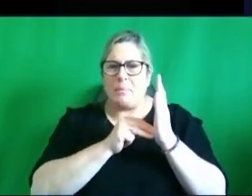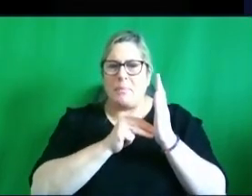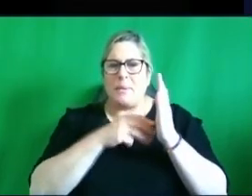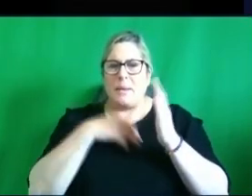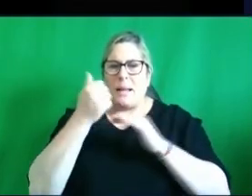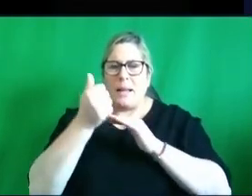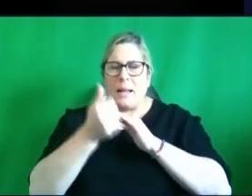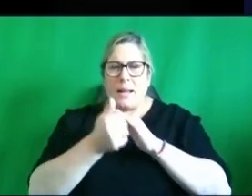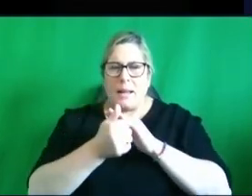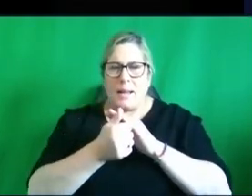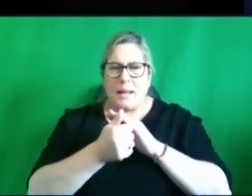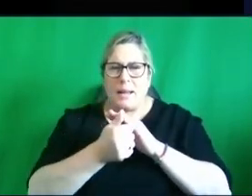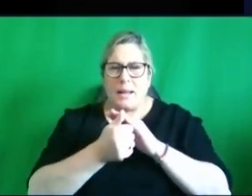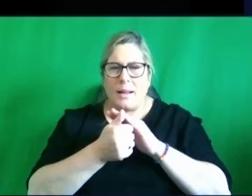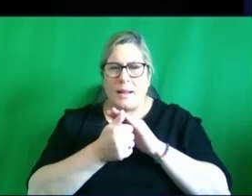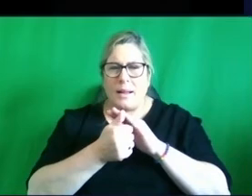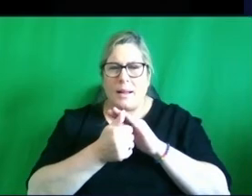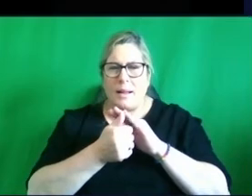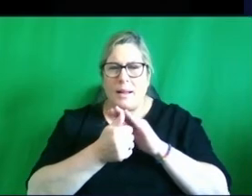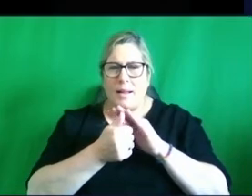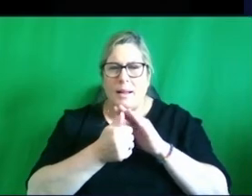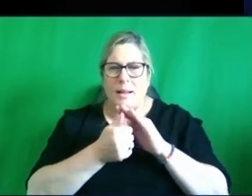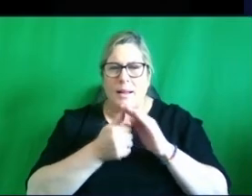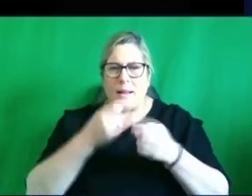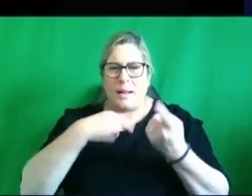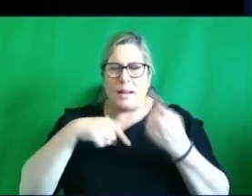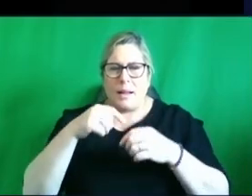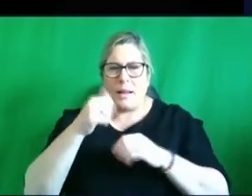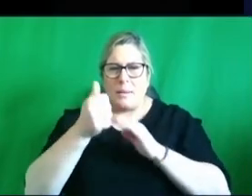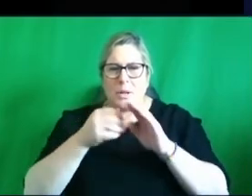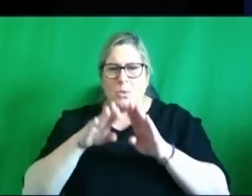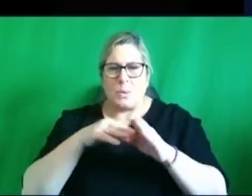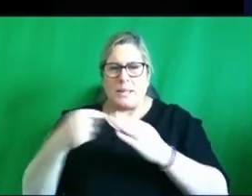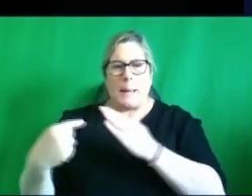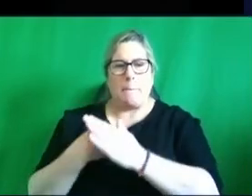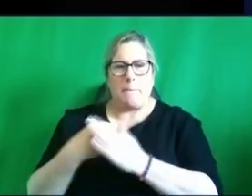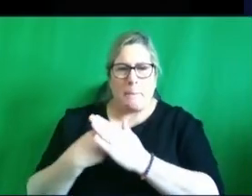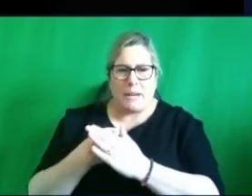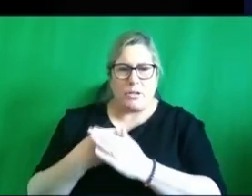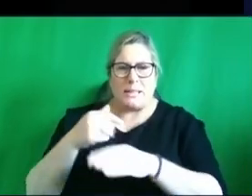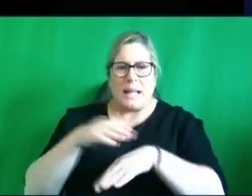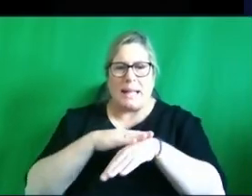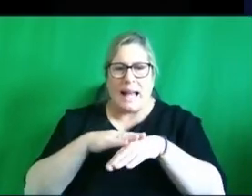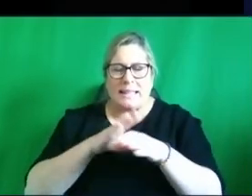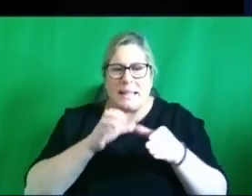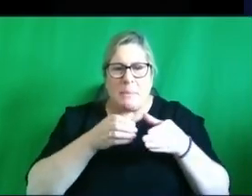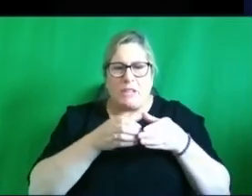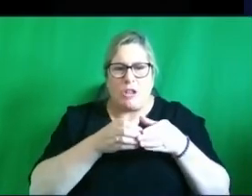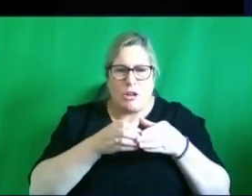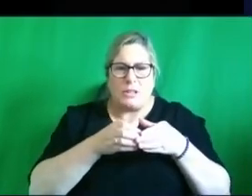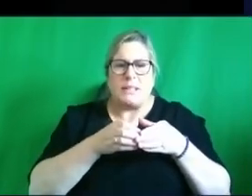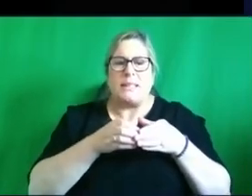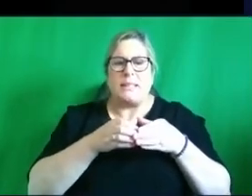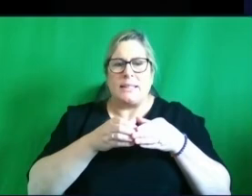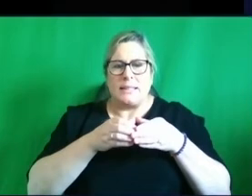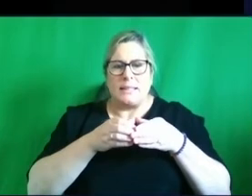working with the ethnic minorities and migrants a number of families basically and the communities and people want to